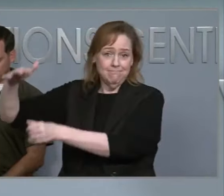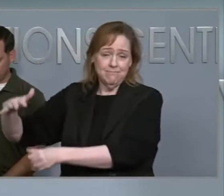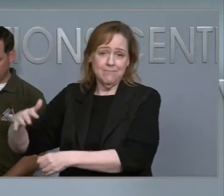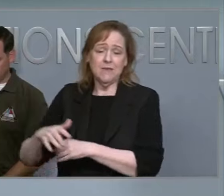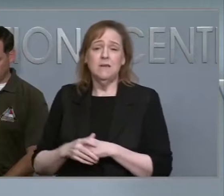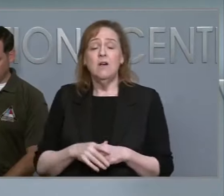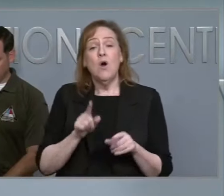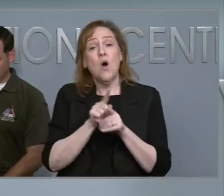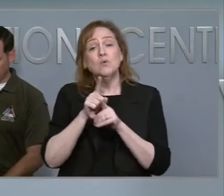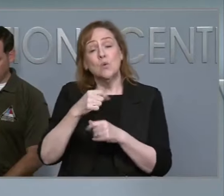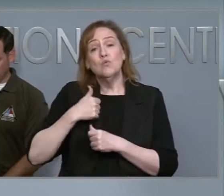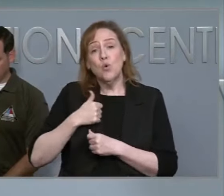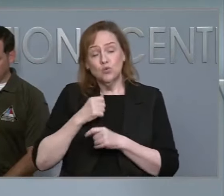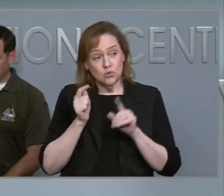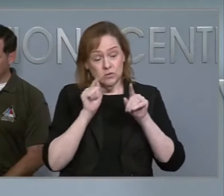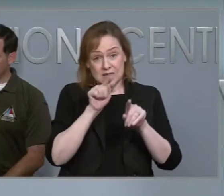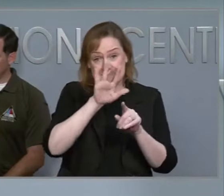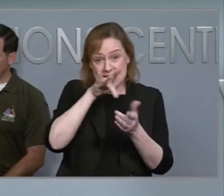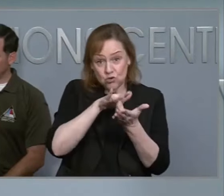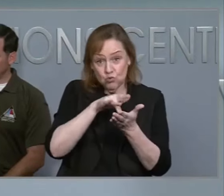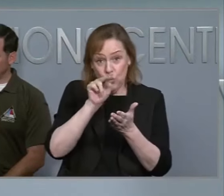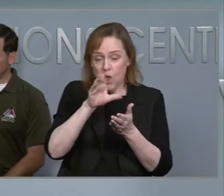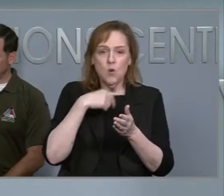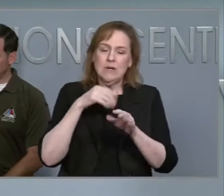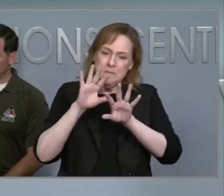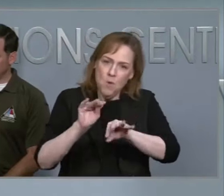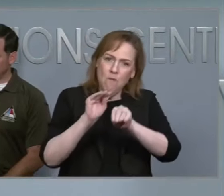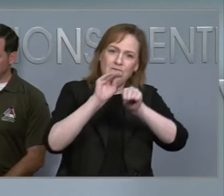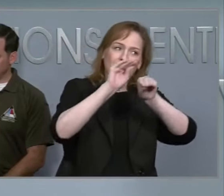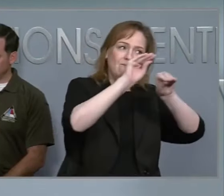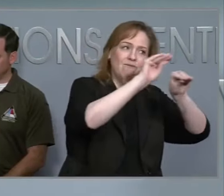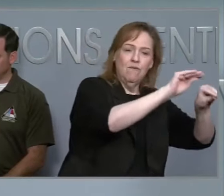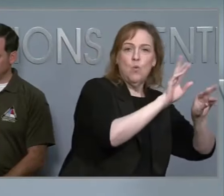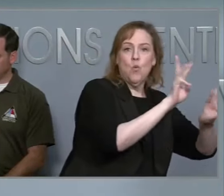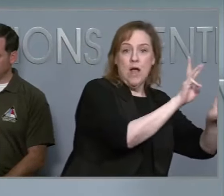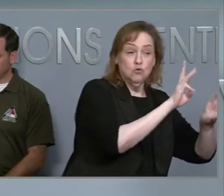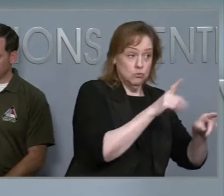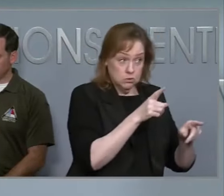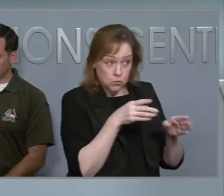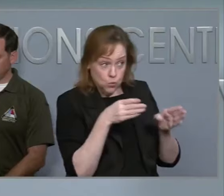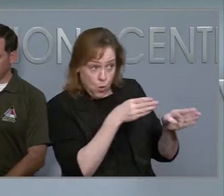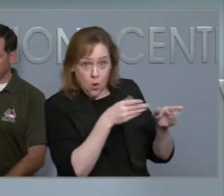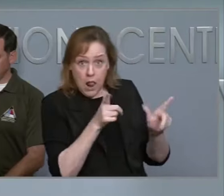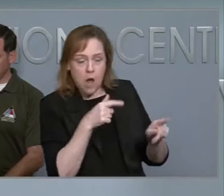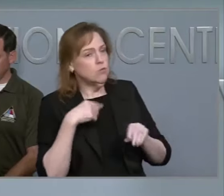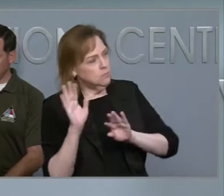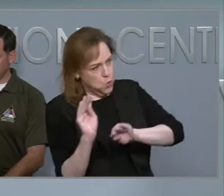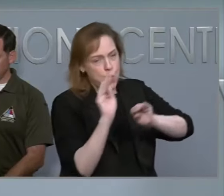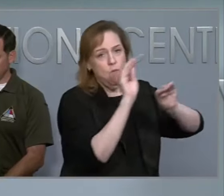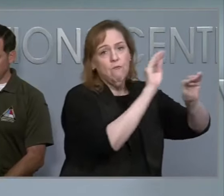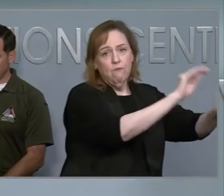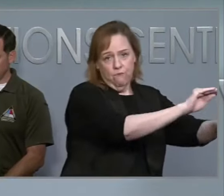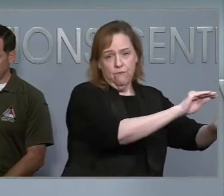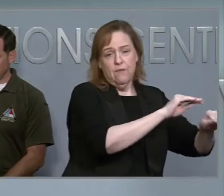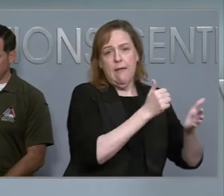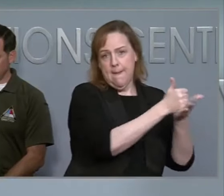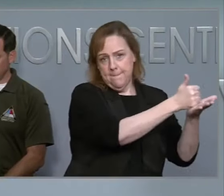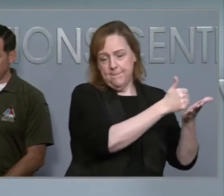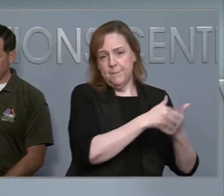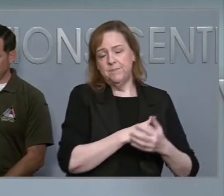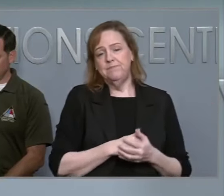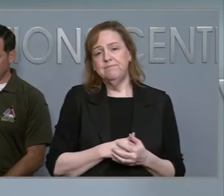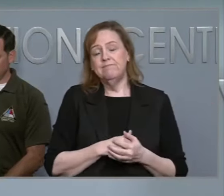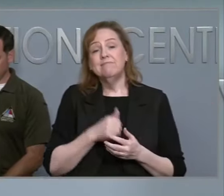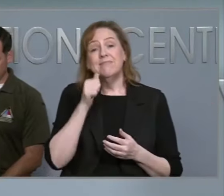into the western northern part of North Carolina, as the roads prohibit us to do. Yesterday, we flew over 52